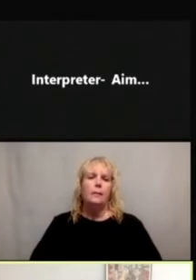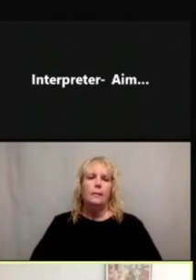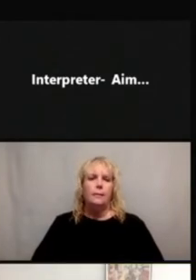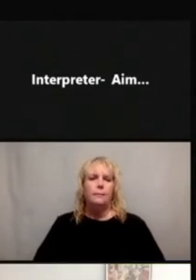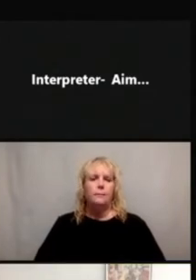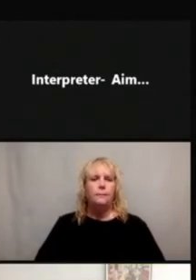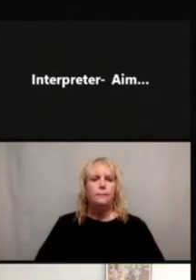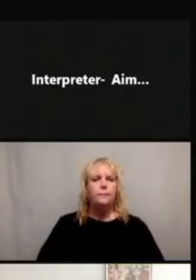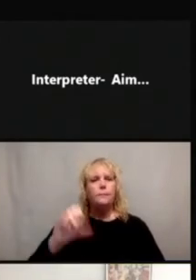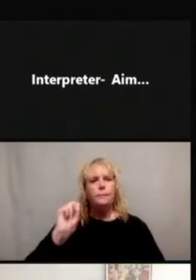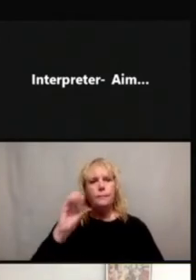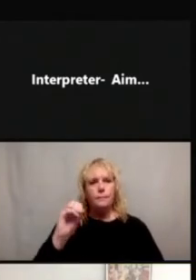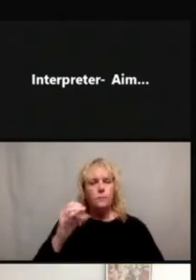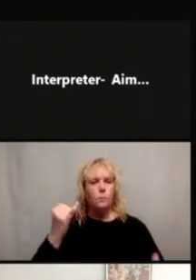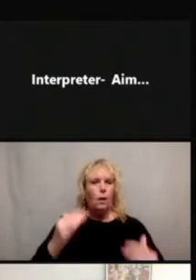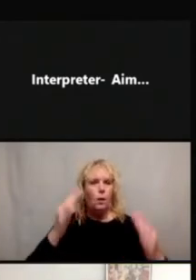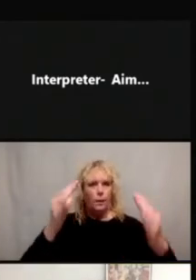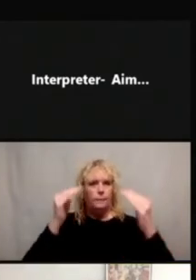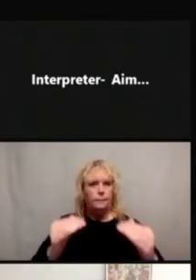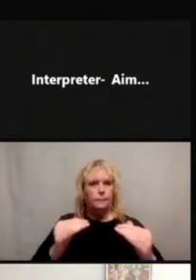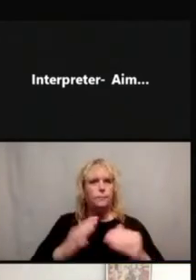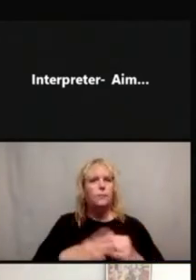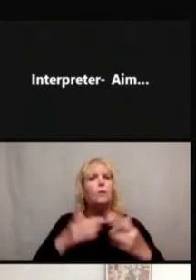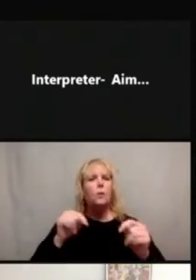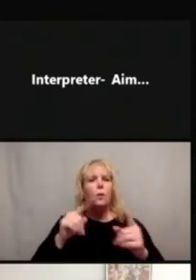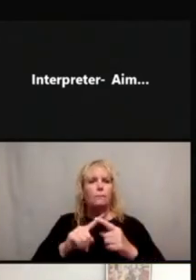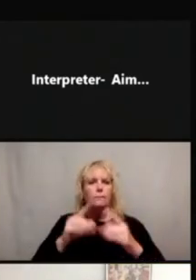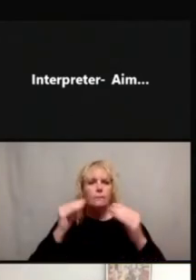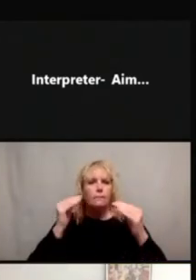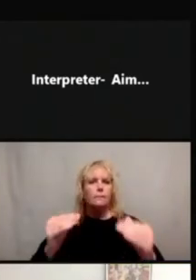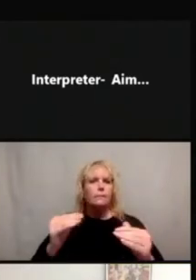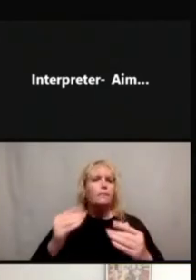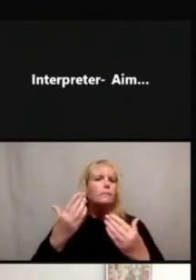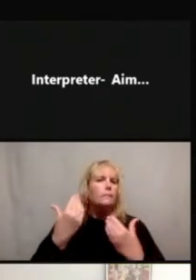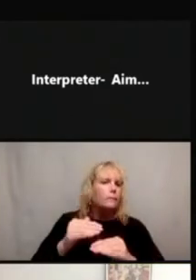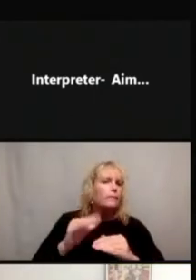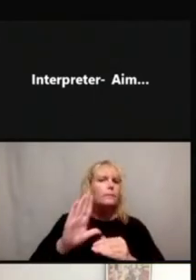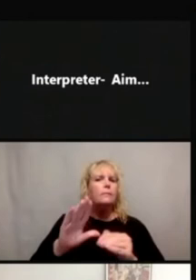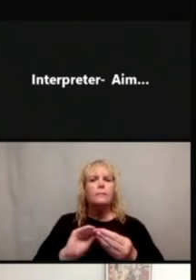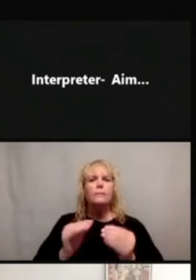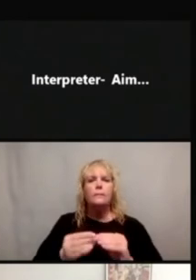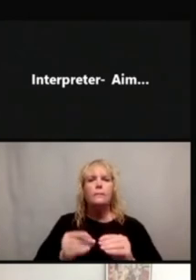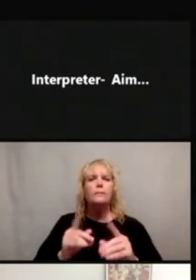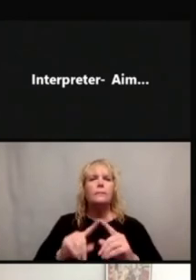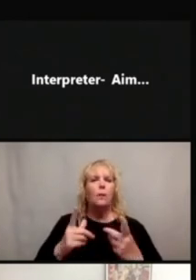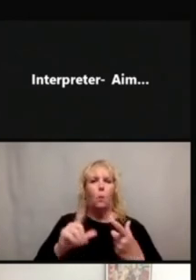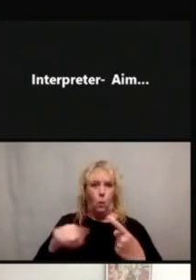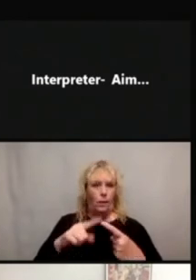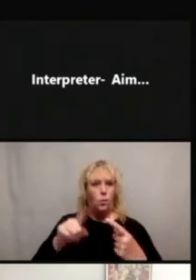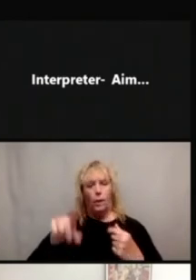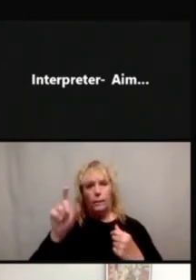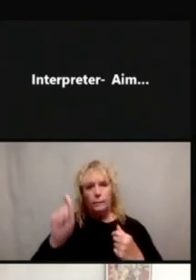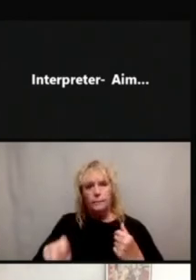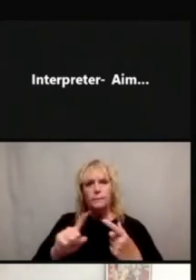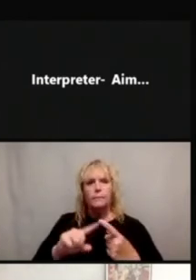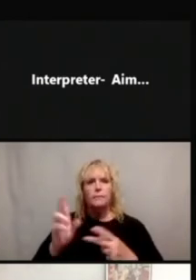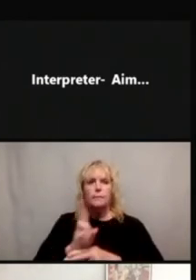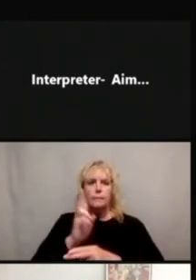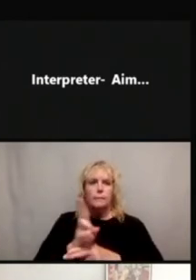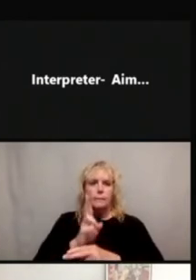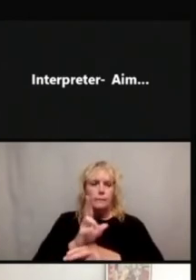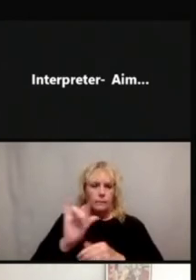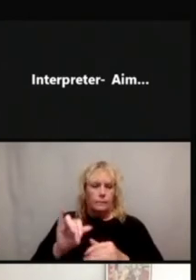So this next one is limit numbers. But when you have to use numbers provide the number in context.